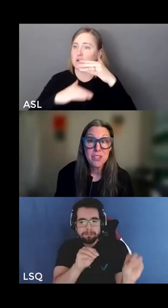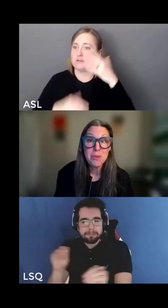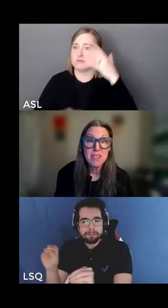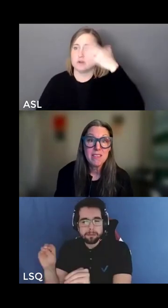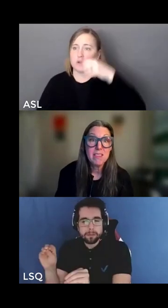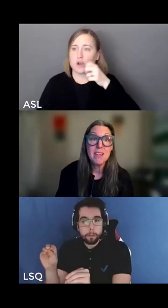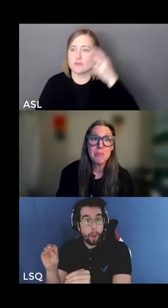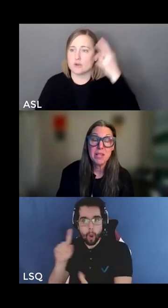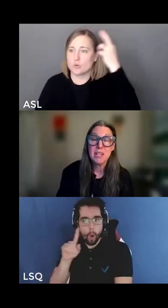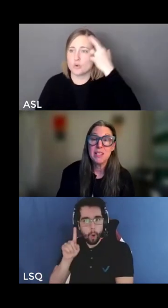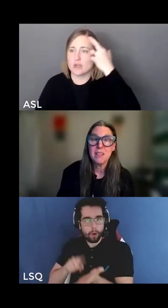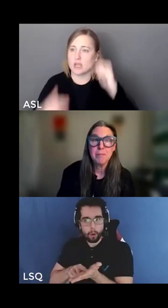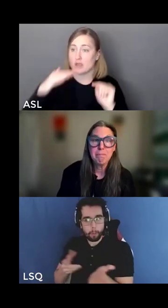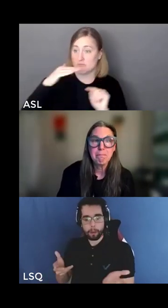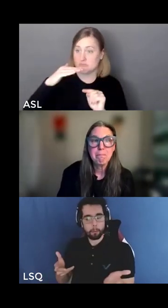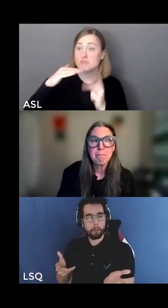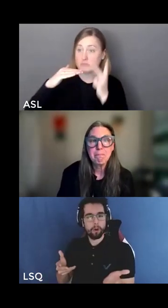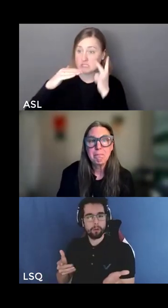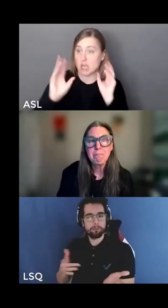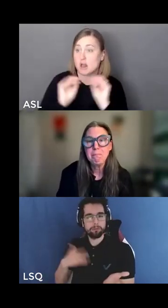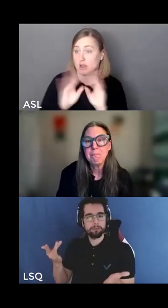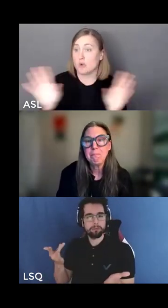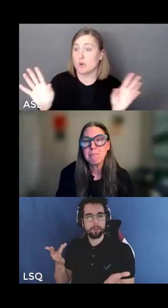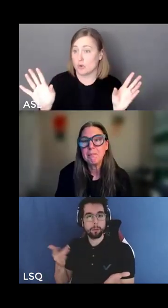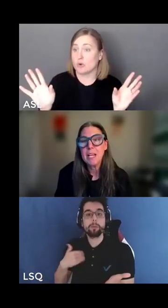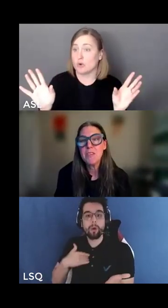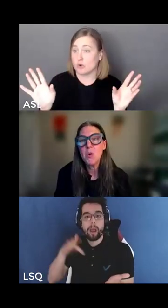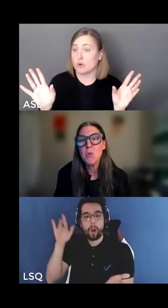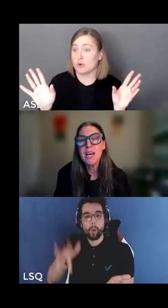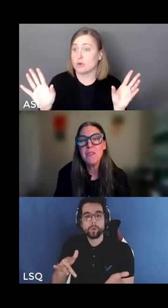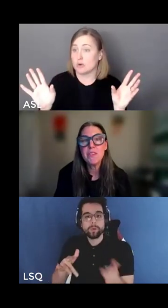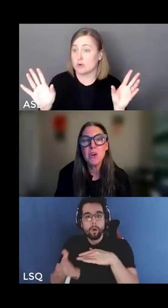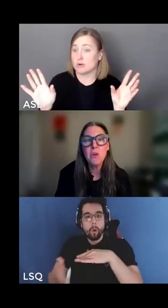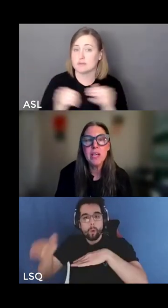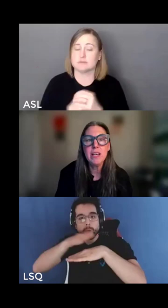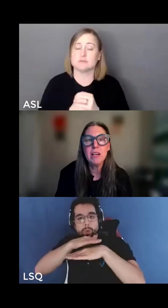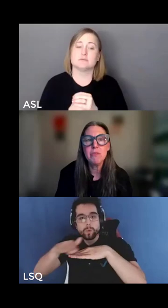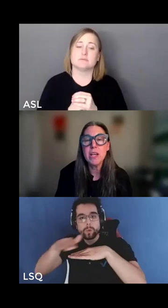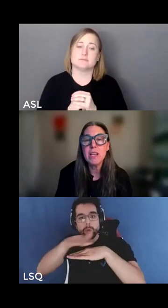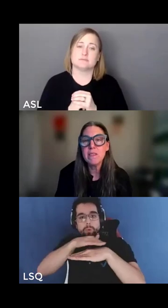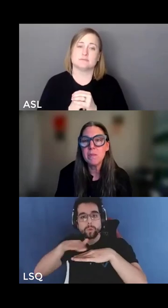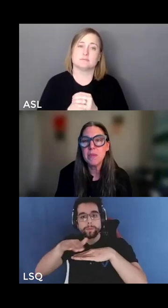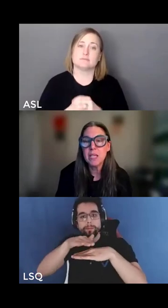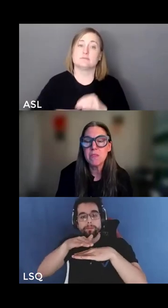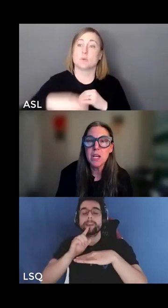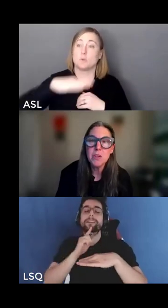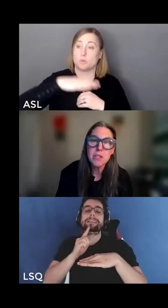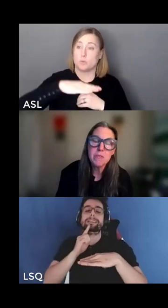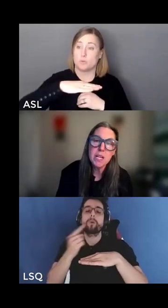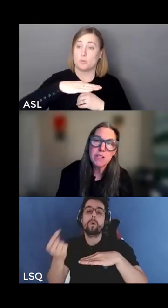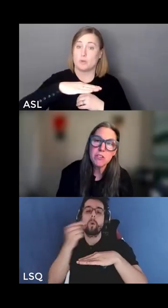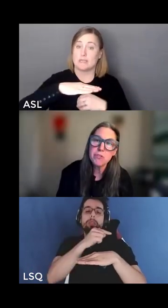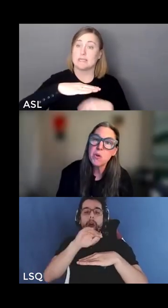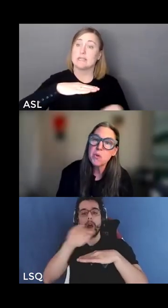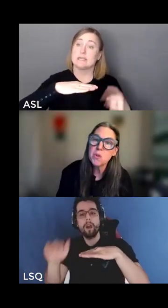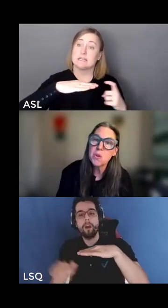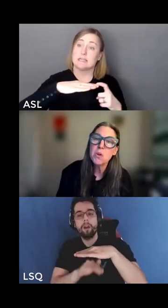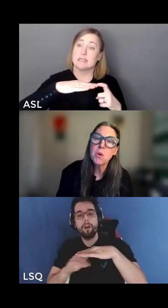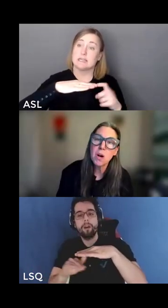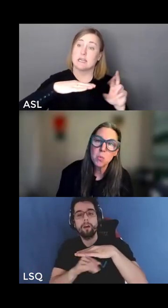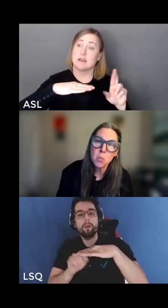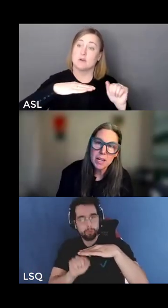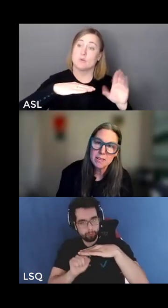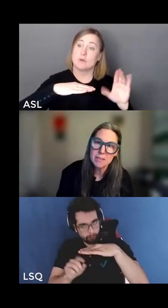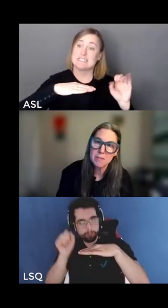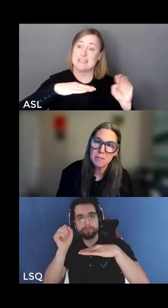coin can usually freeze see it pretty and so we have this coin of racism that gives unearned advantage to folks